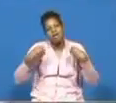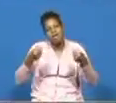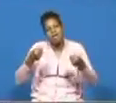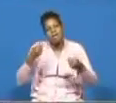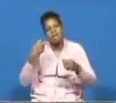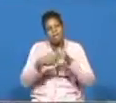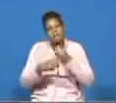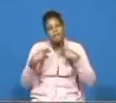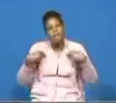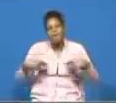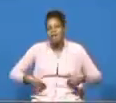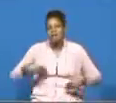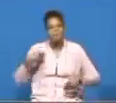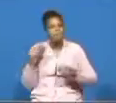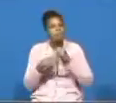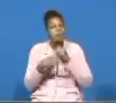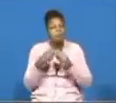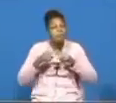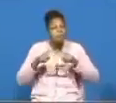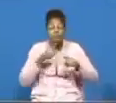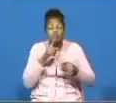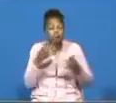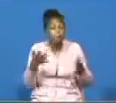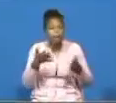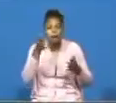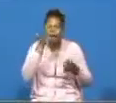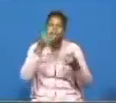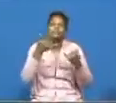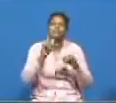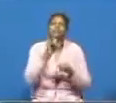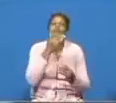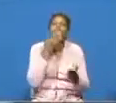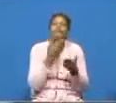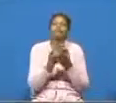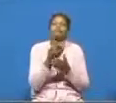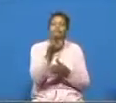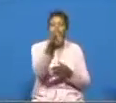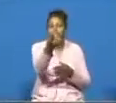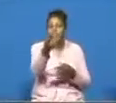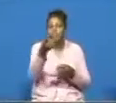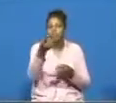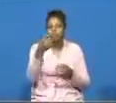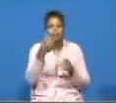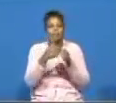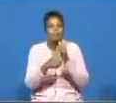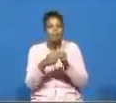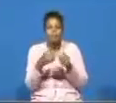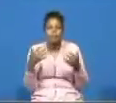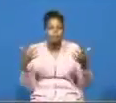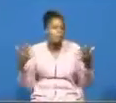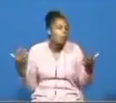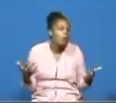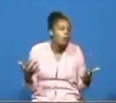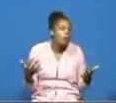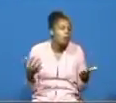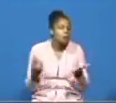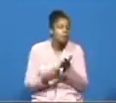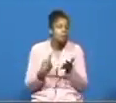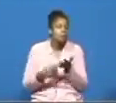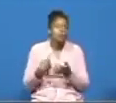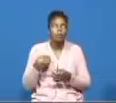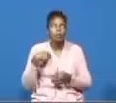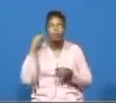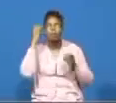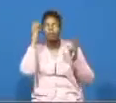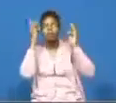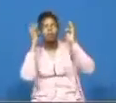is god is still good to you yes the problem is sometimes we are worried about